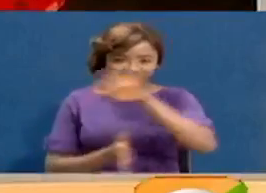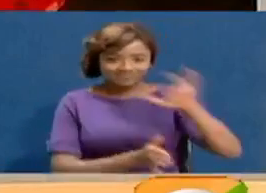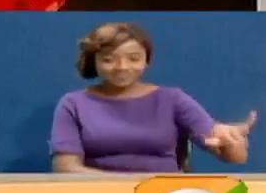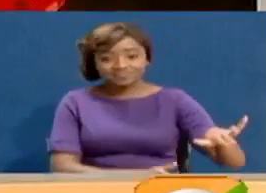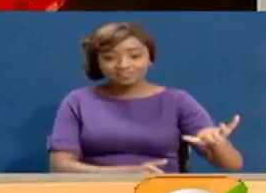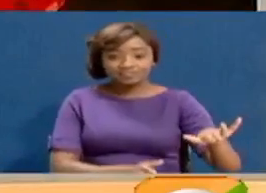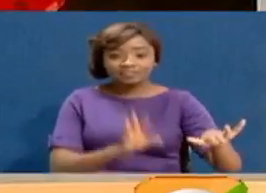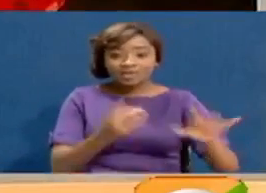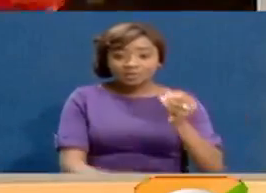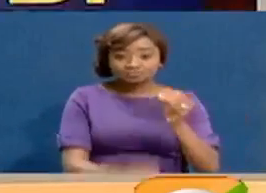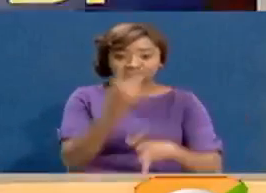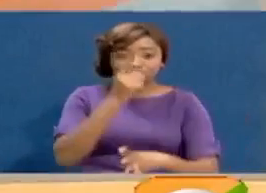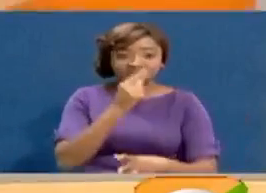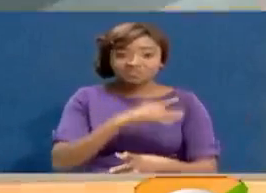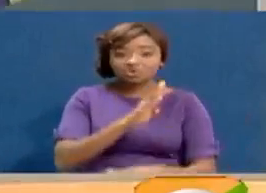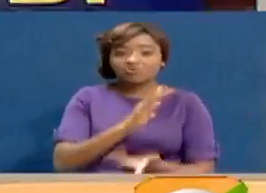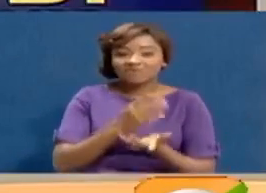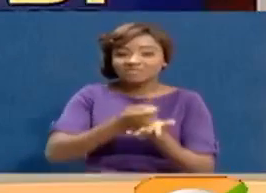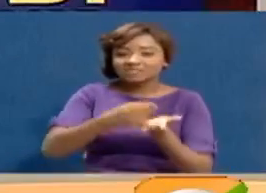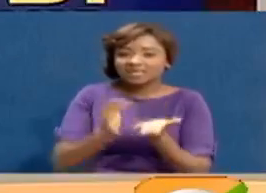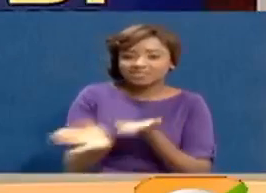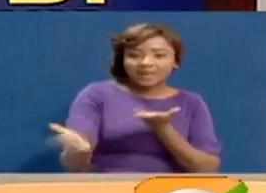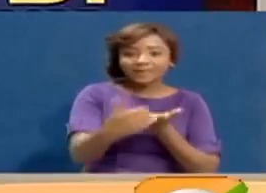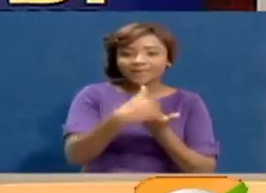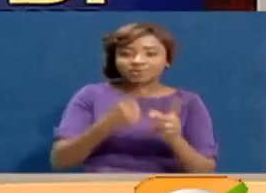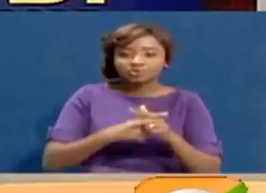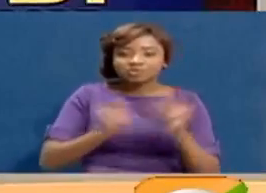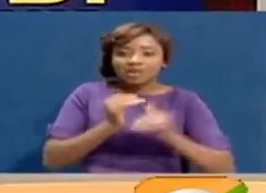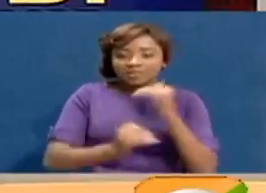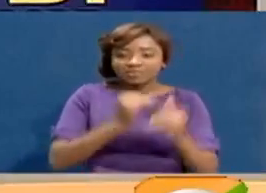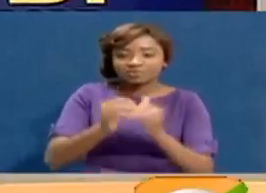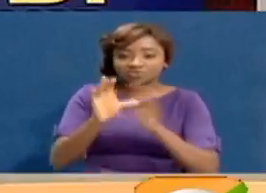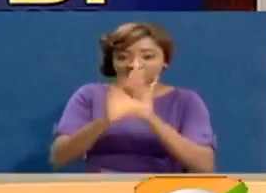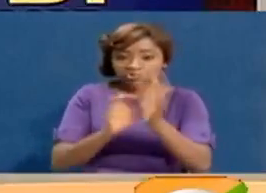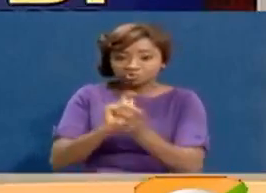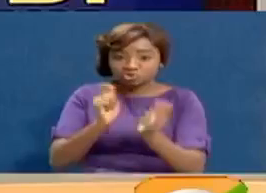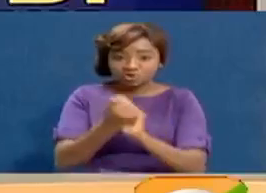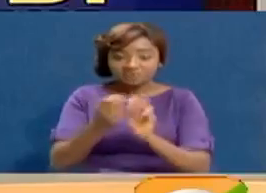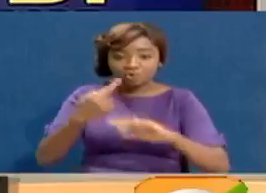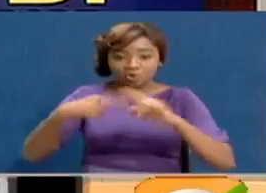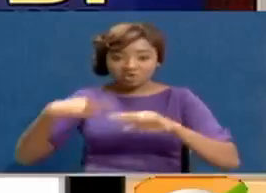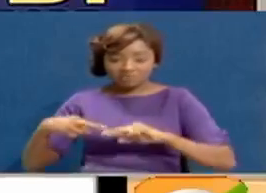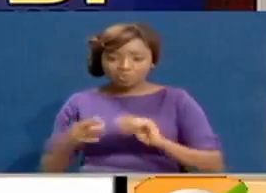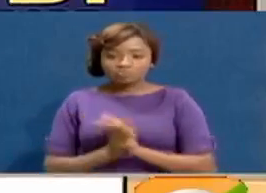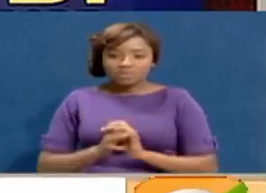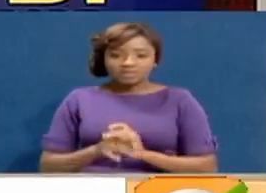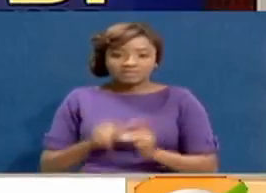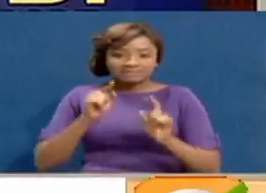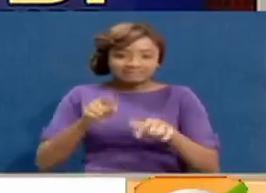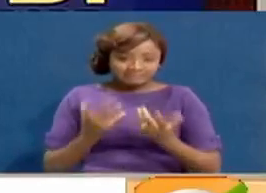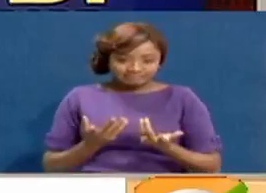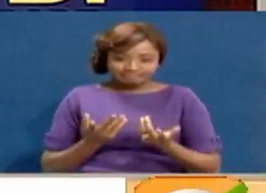And the launch of signature collections to initiate the process of constitutional review has been shelved